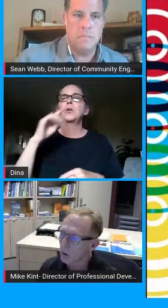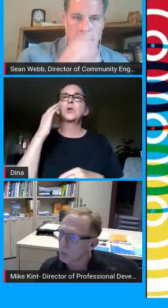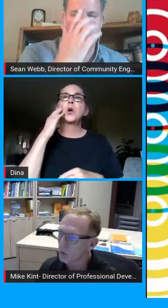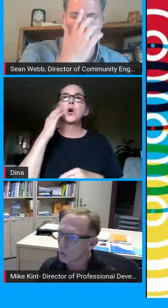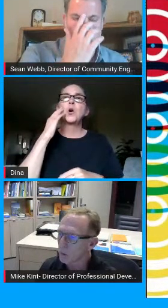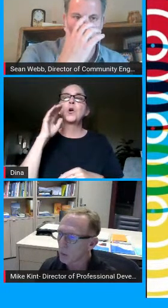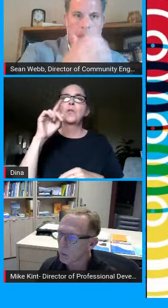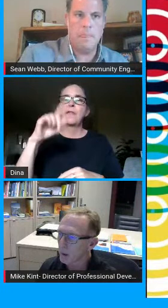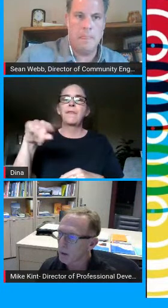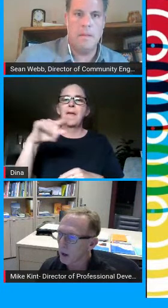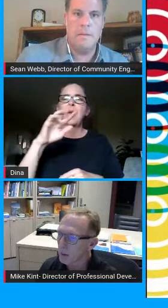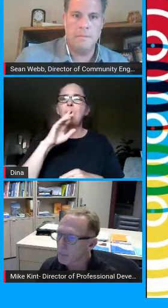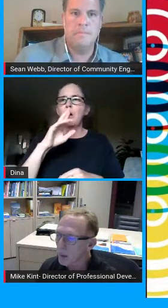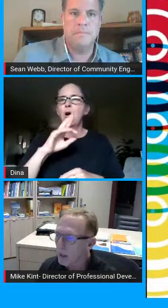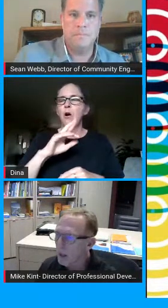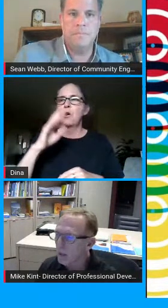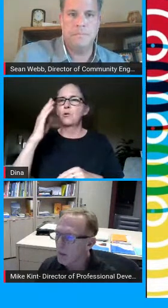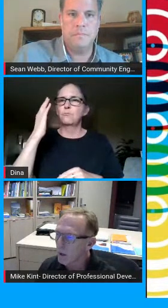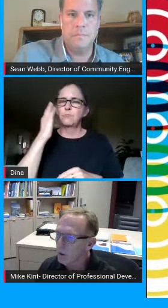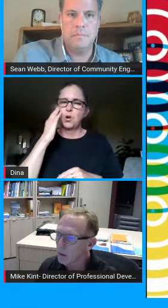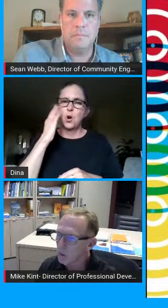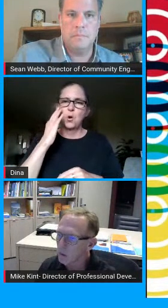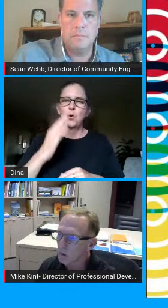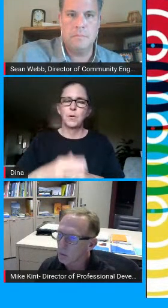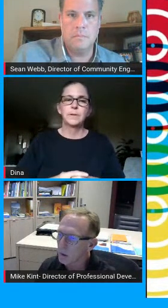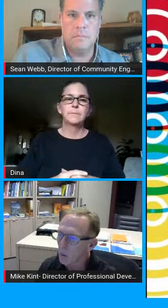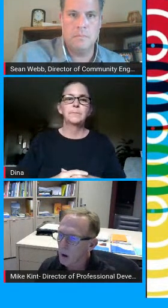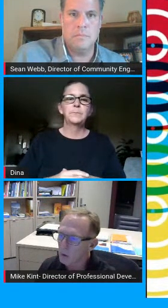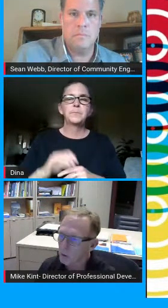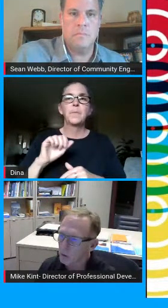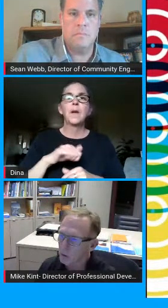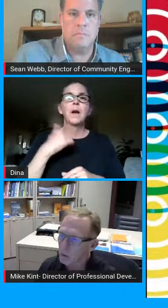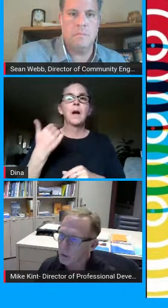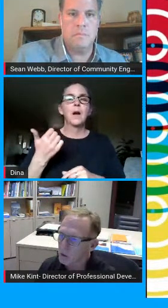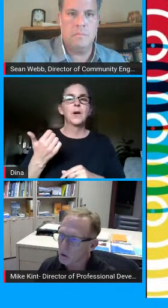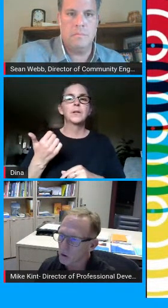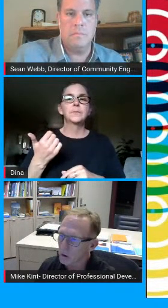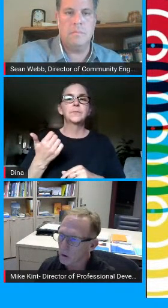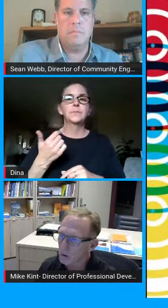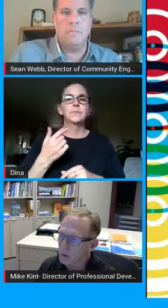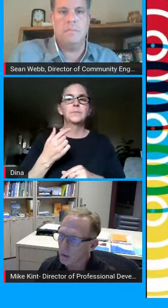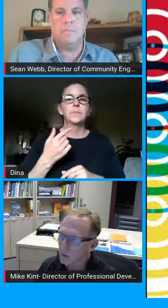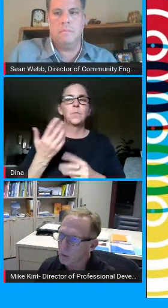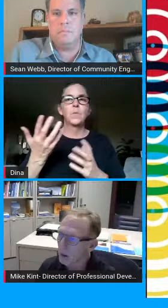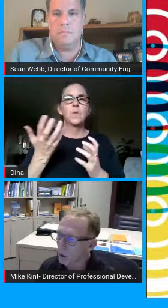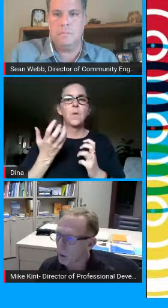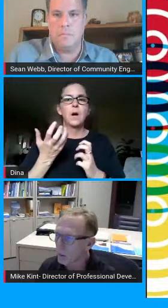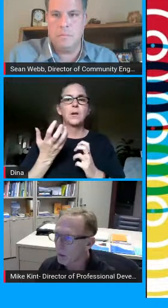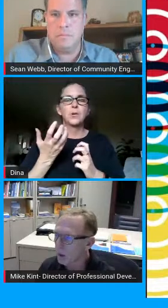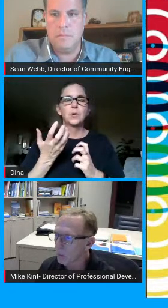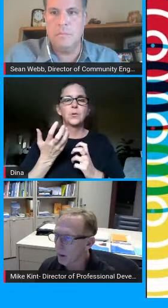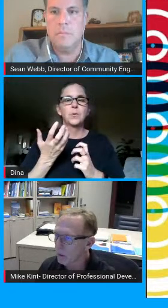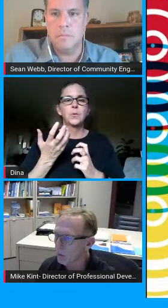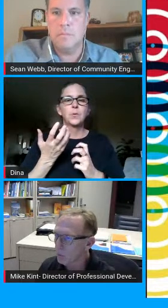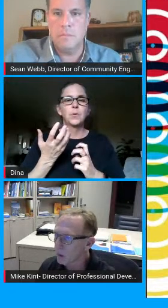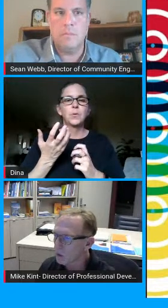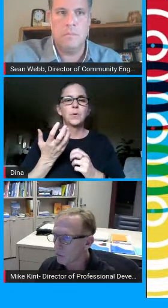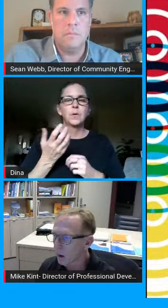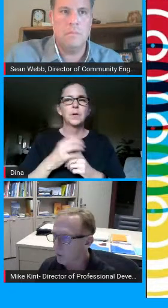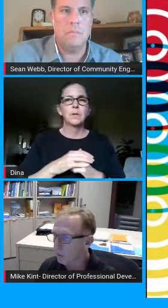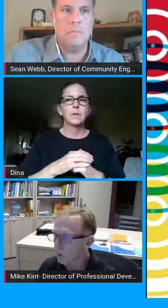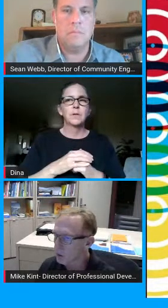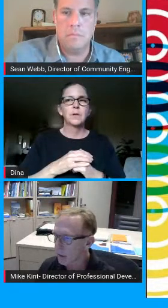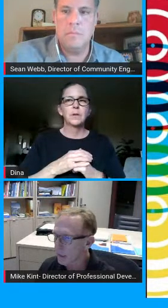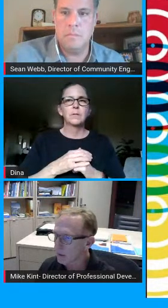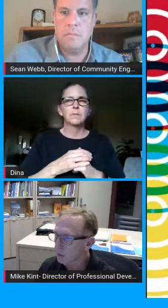so just be prepared and the other thing too is we want to ensure that we are equipping our parents as